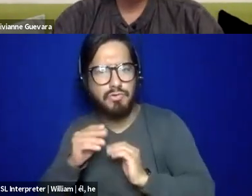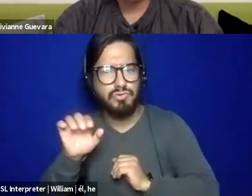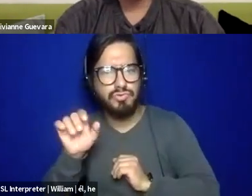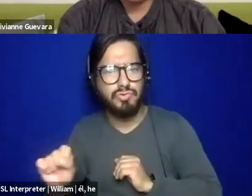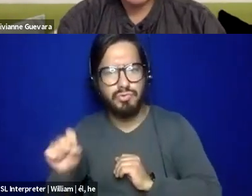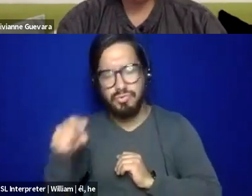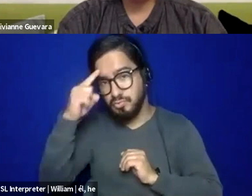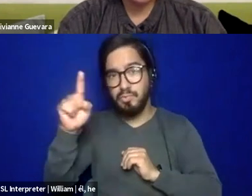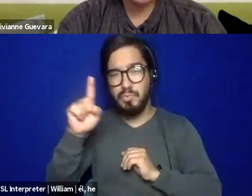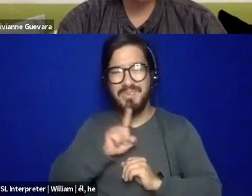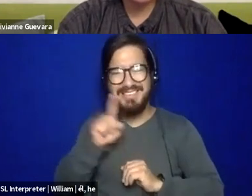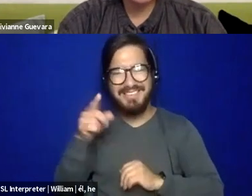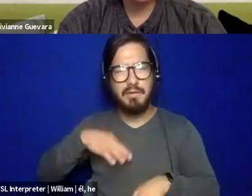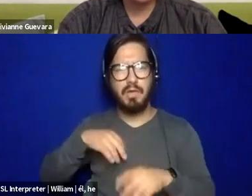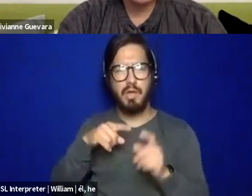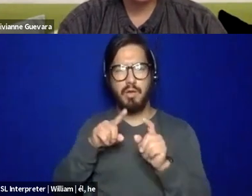any of this.